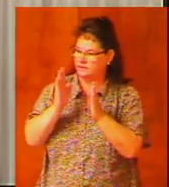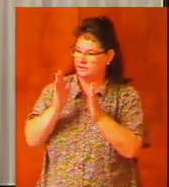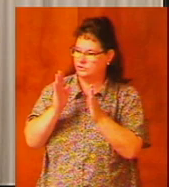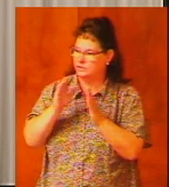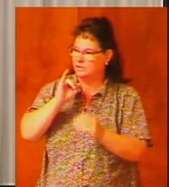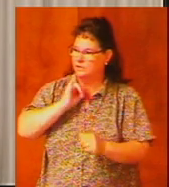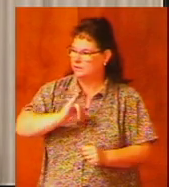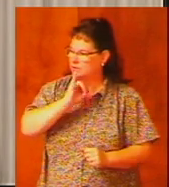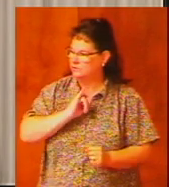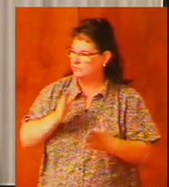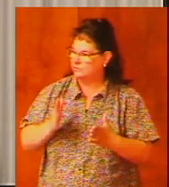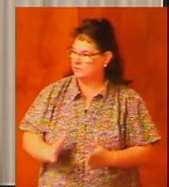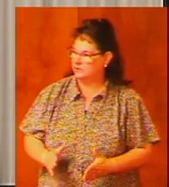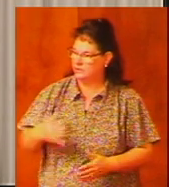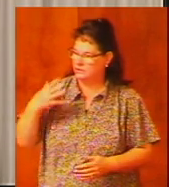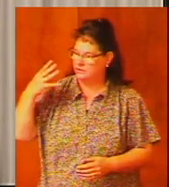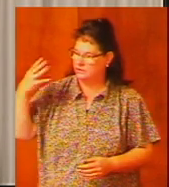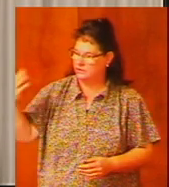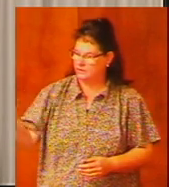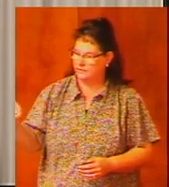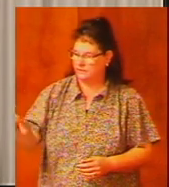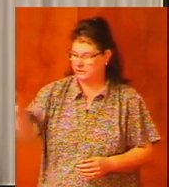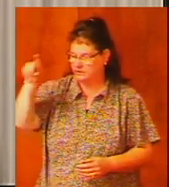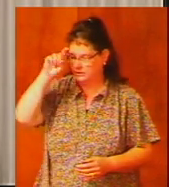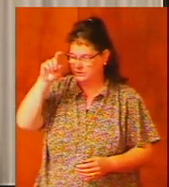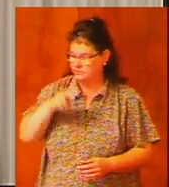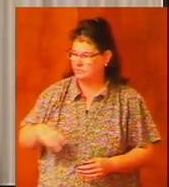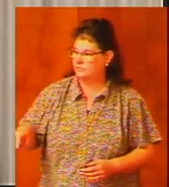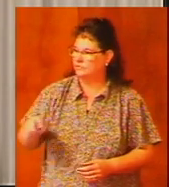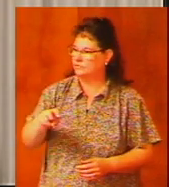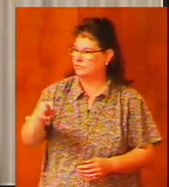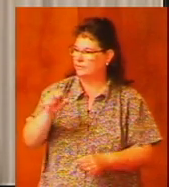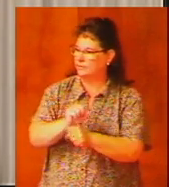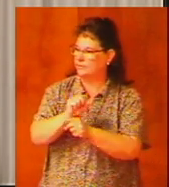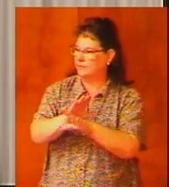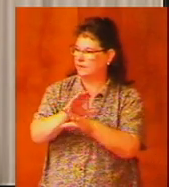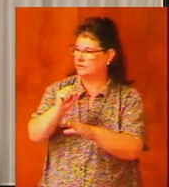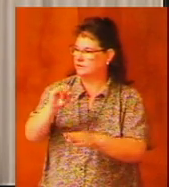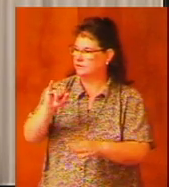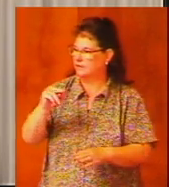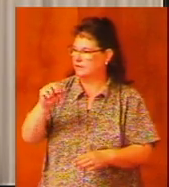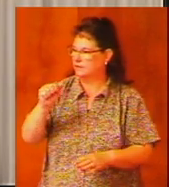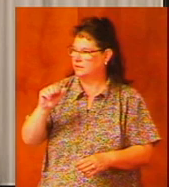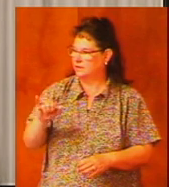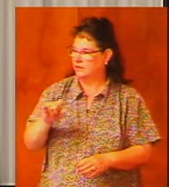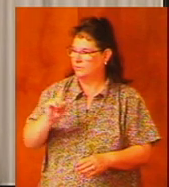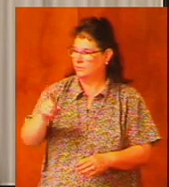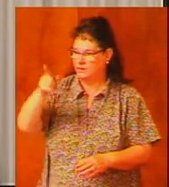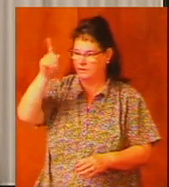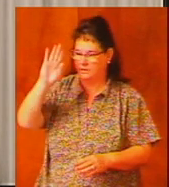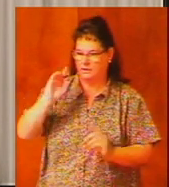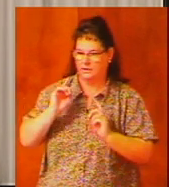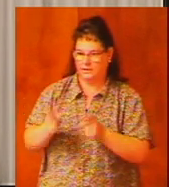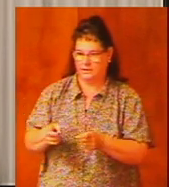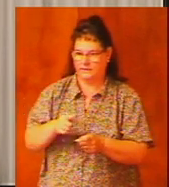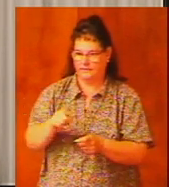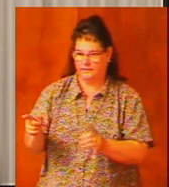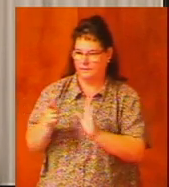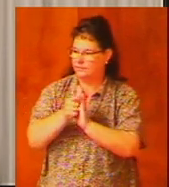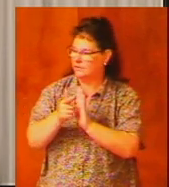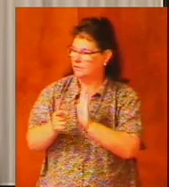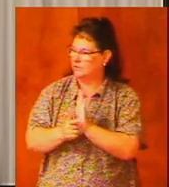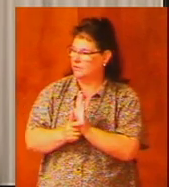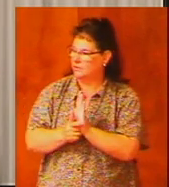Israelites left Egypt. They journeyed to Mount Sinai where God gave them a law